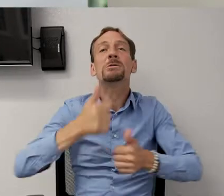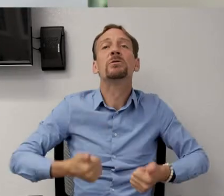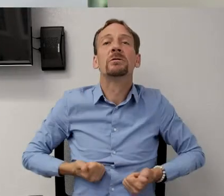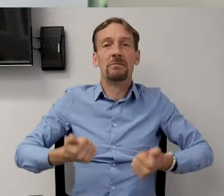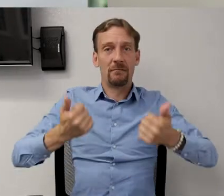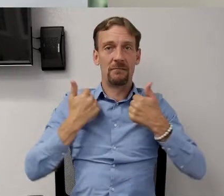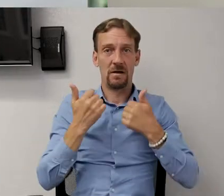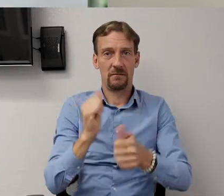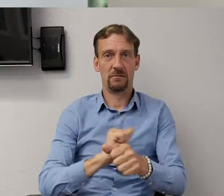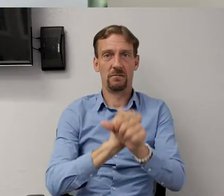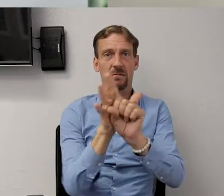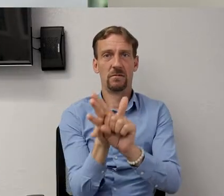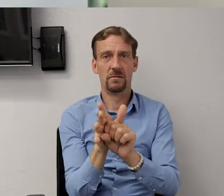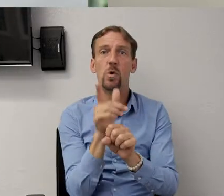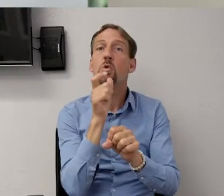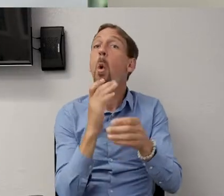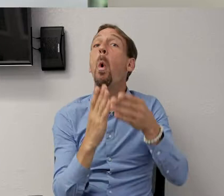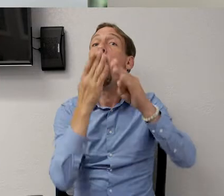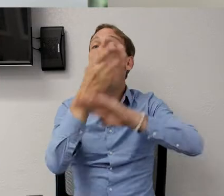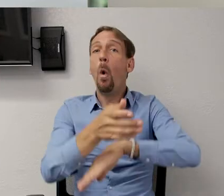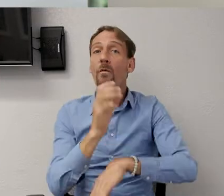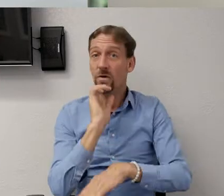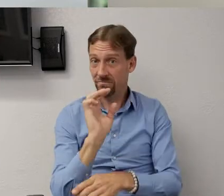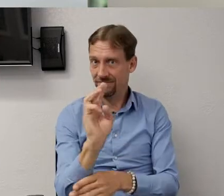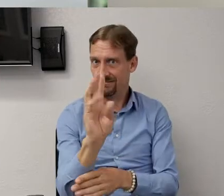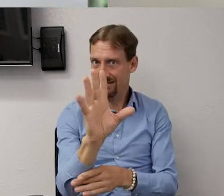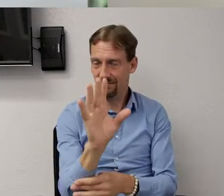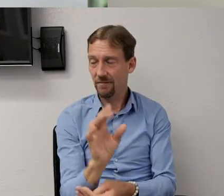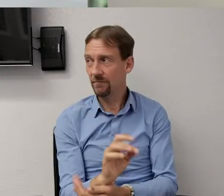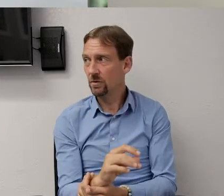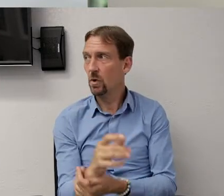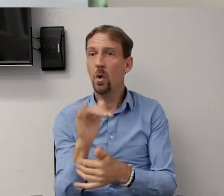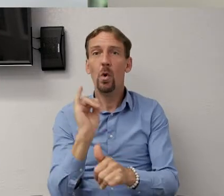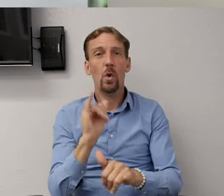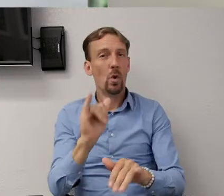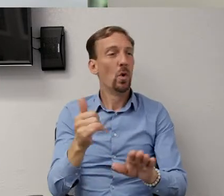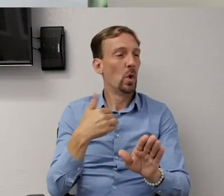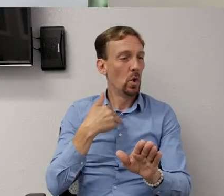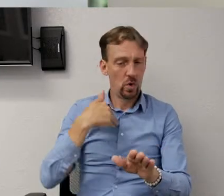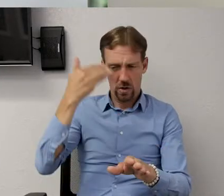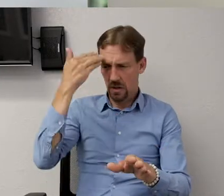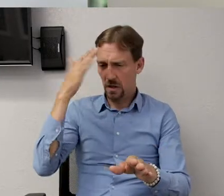COVID in our area? That just came through. Oh, I don't know that.